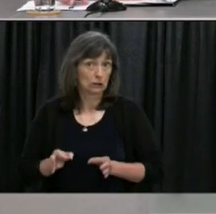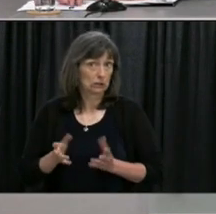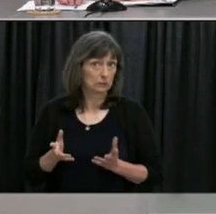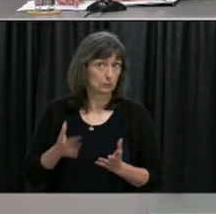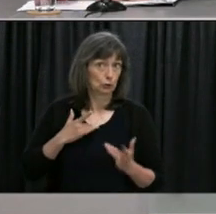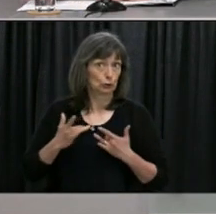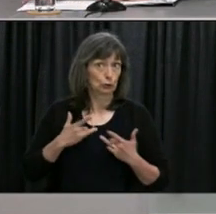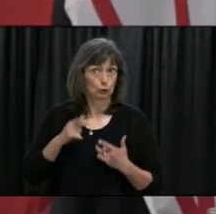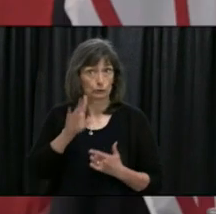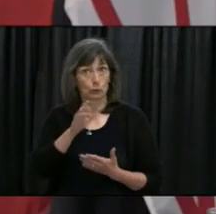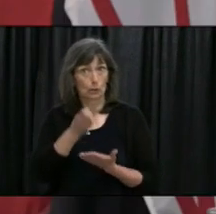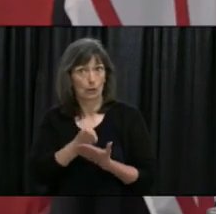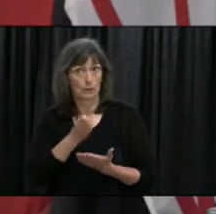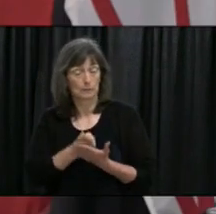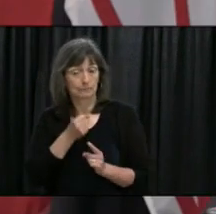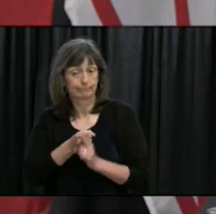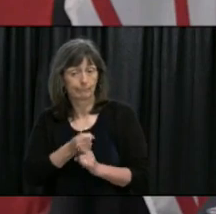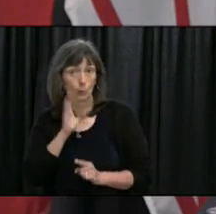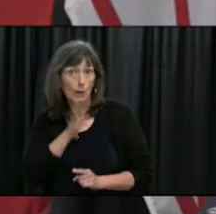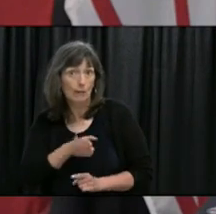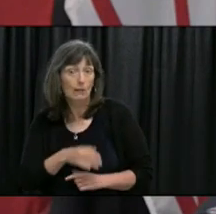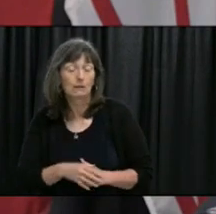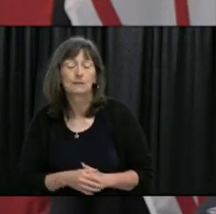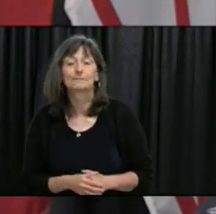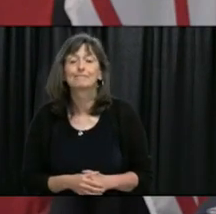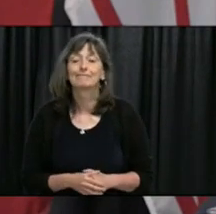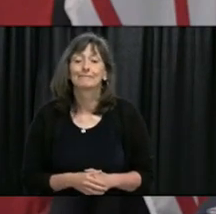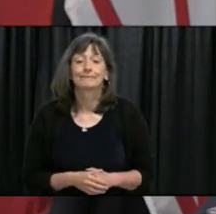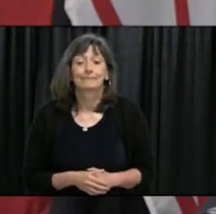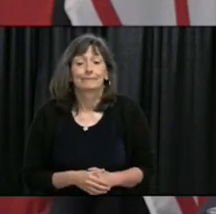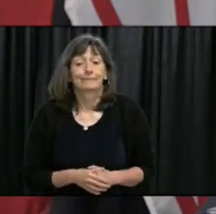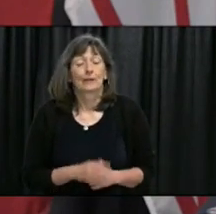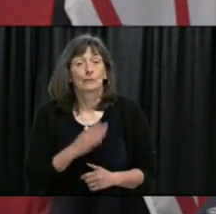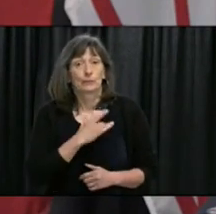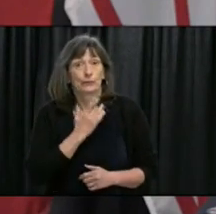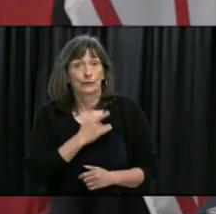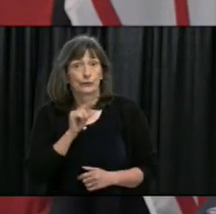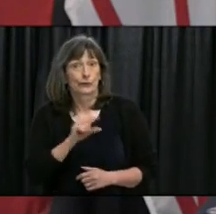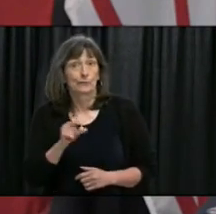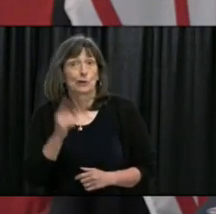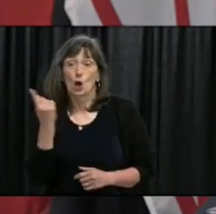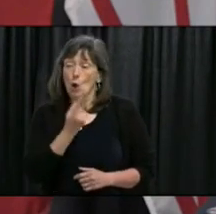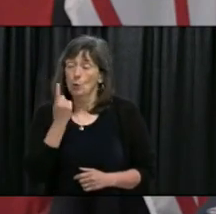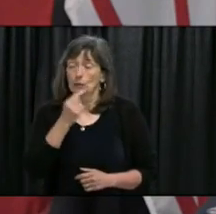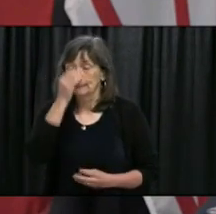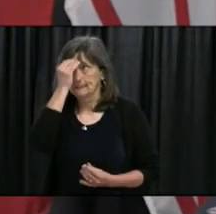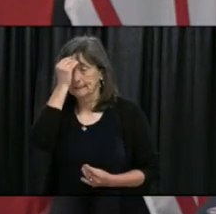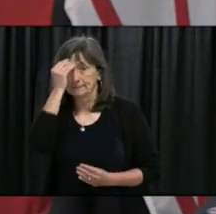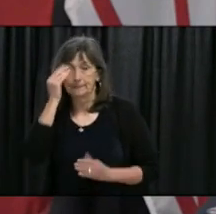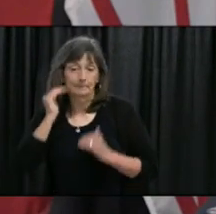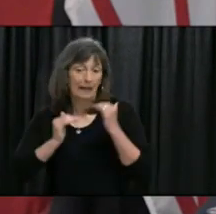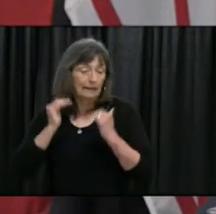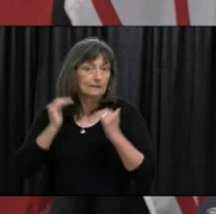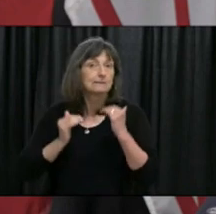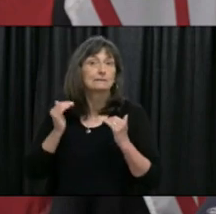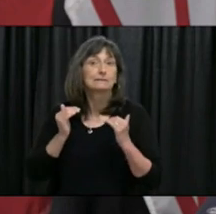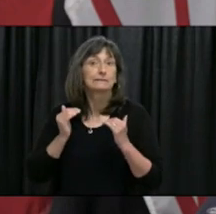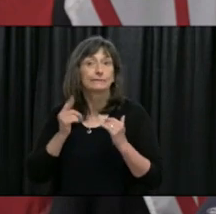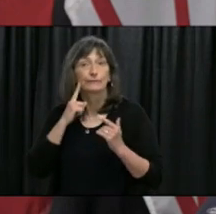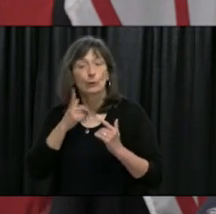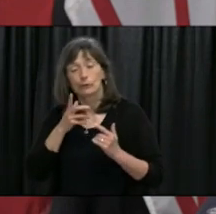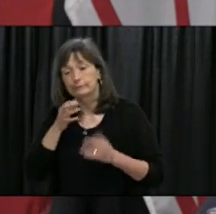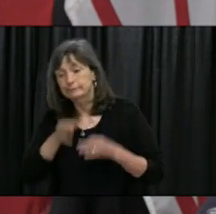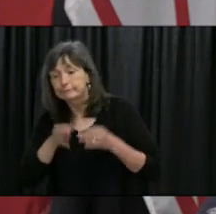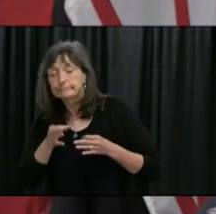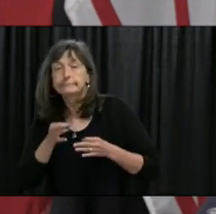suits that have been filed well anytime you're looking at costs to the provincial government these are always concerns of ours but primarily the big concern for